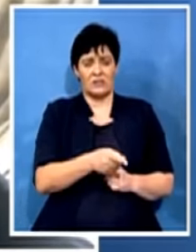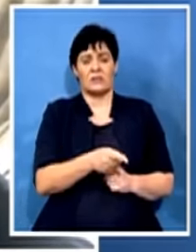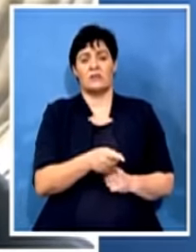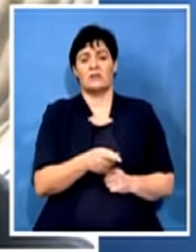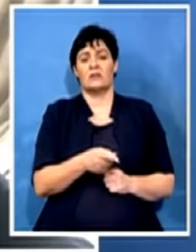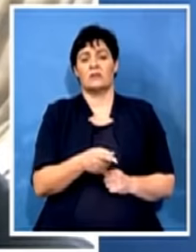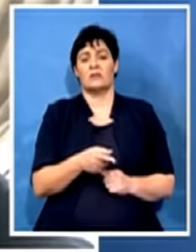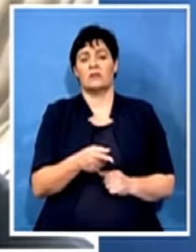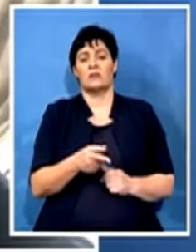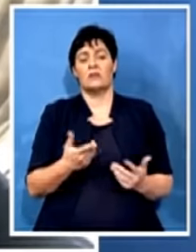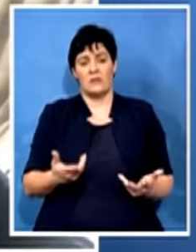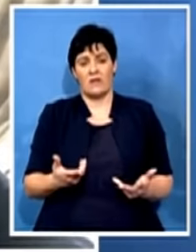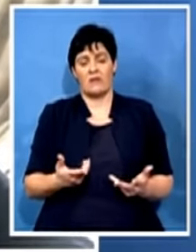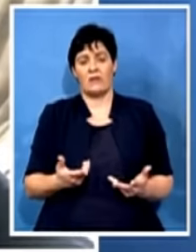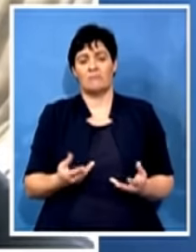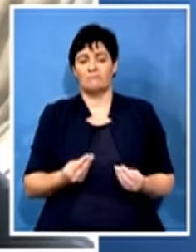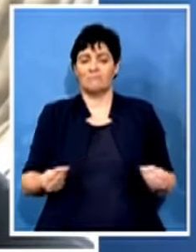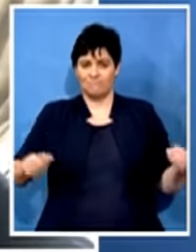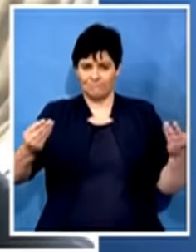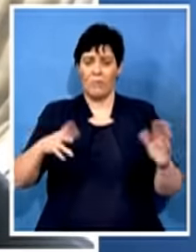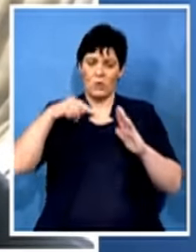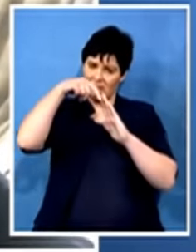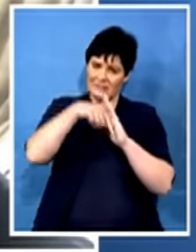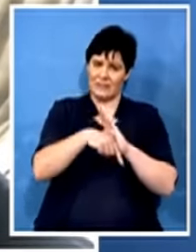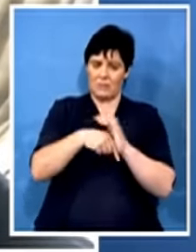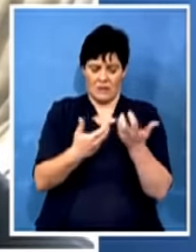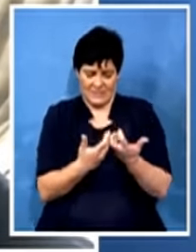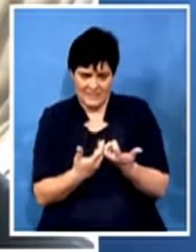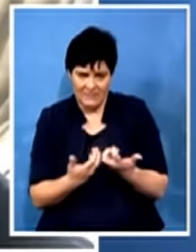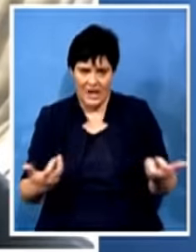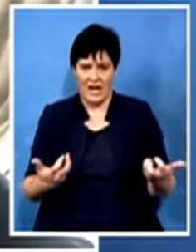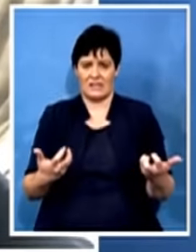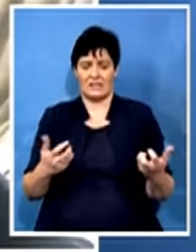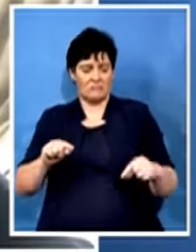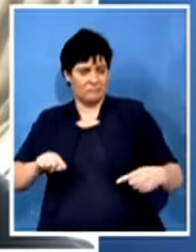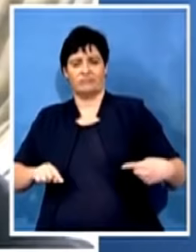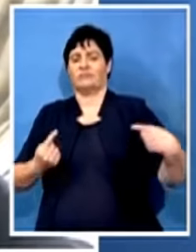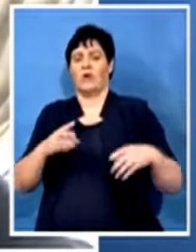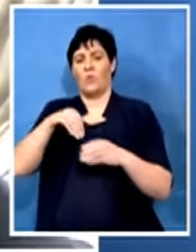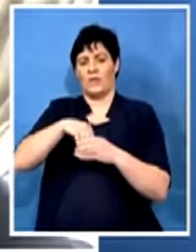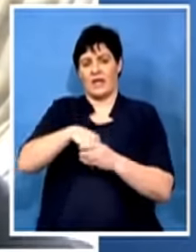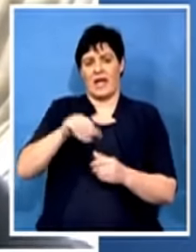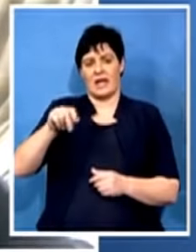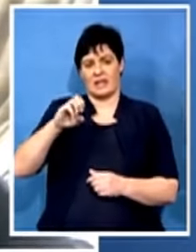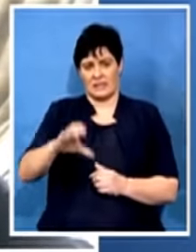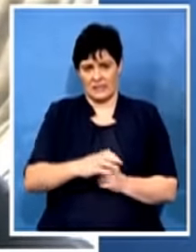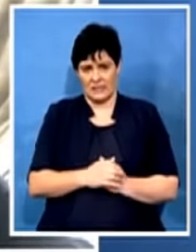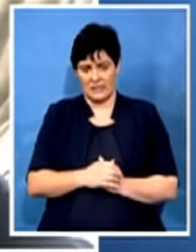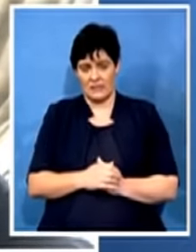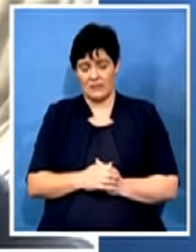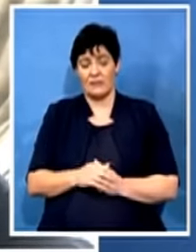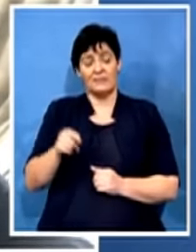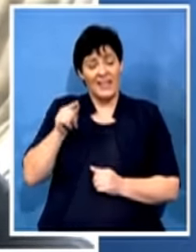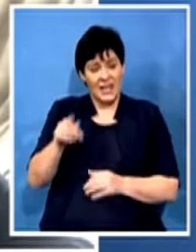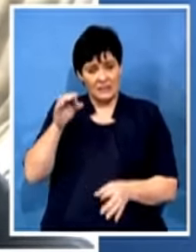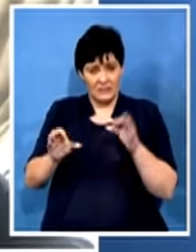and deepened divisions and contradictions within the African National Congress. That party is split right down the middle.